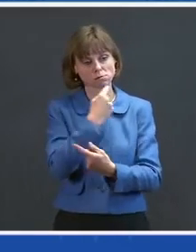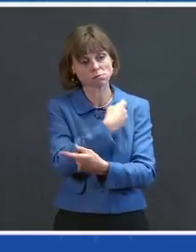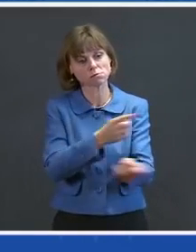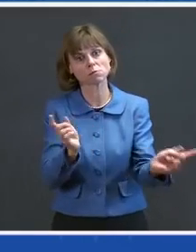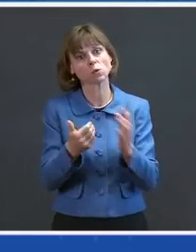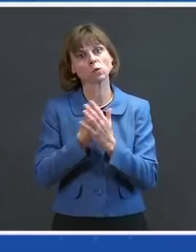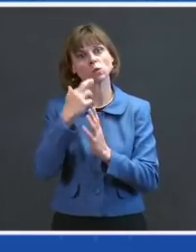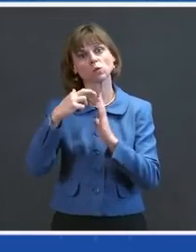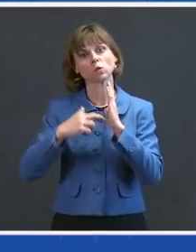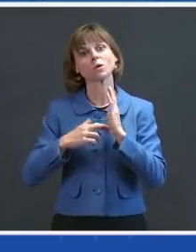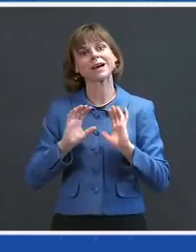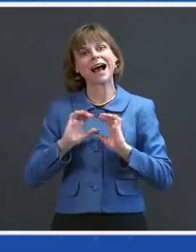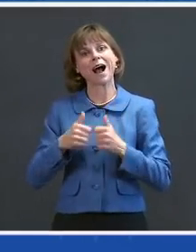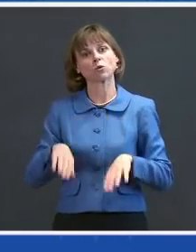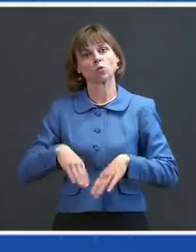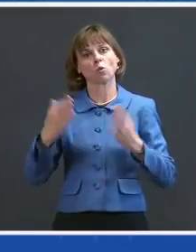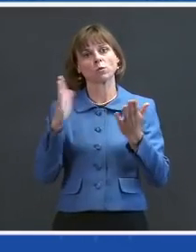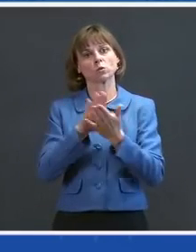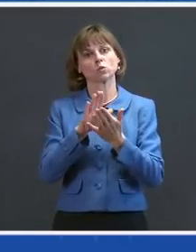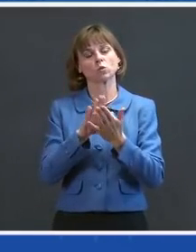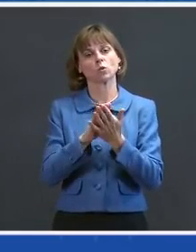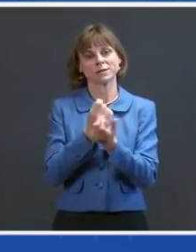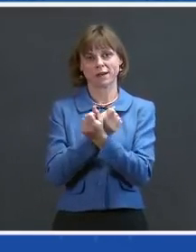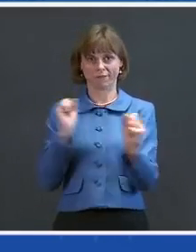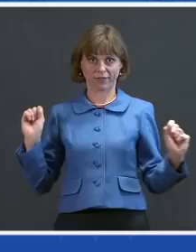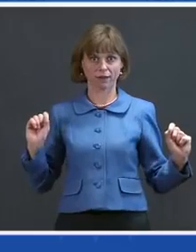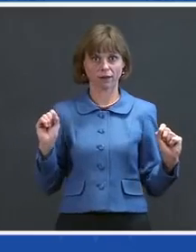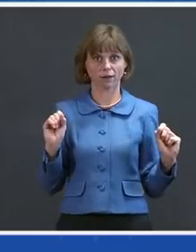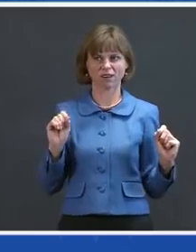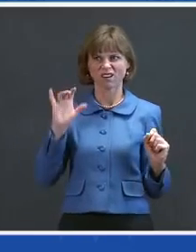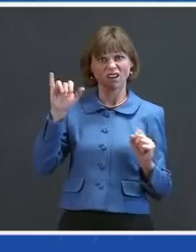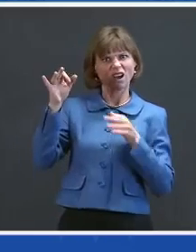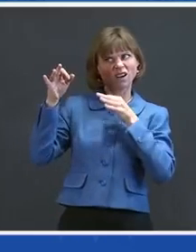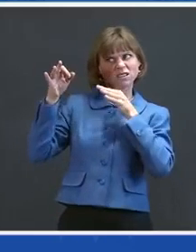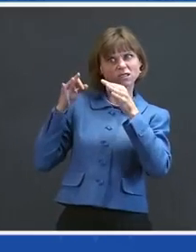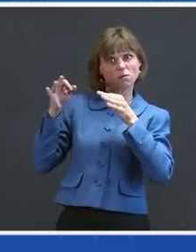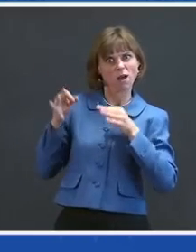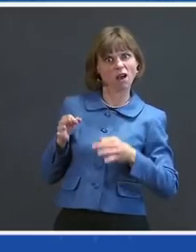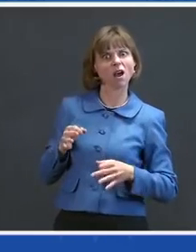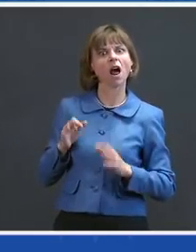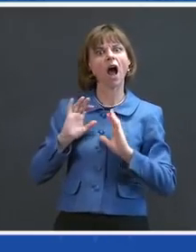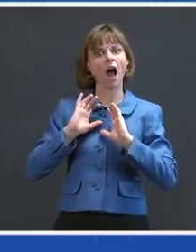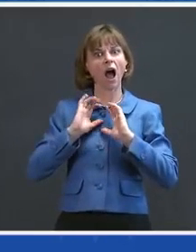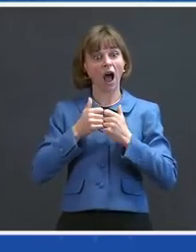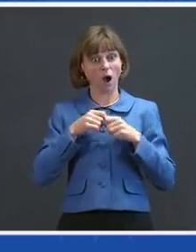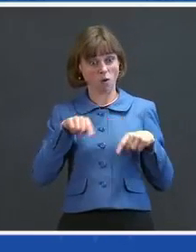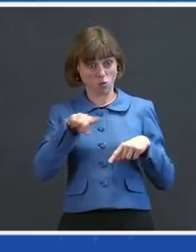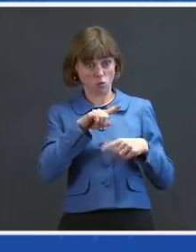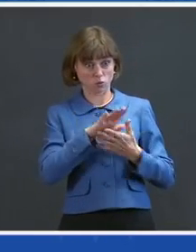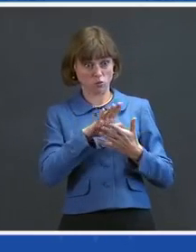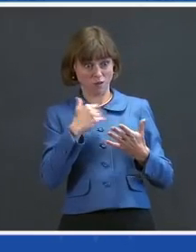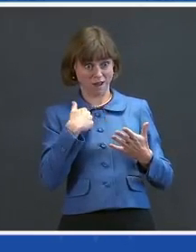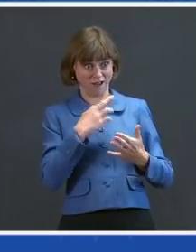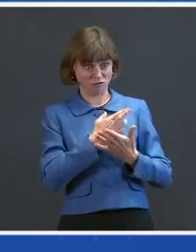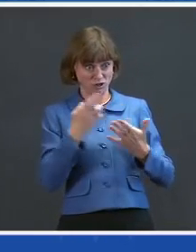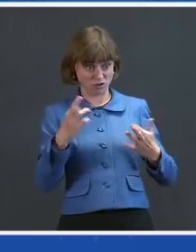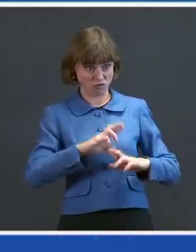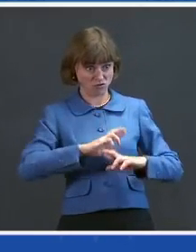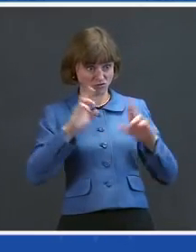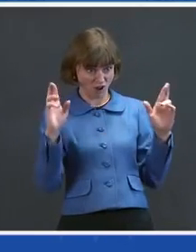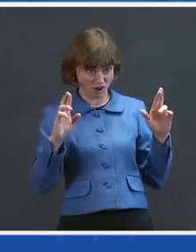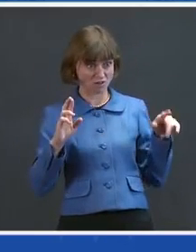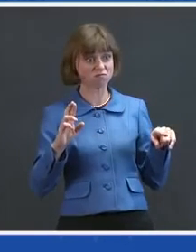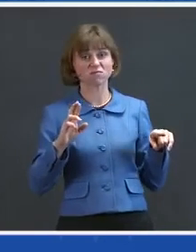to reopen our schools safely. It's a roadmap that will enable schools, if they have the resources they deserve,